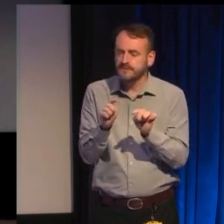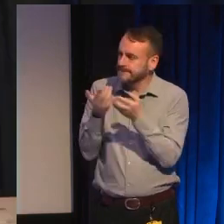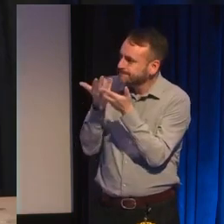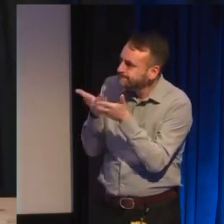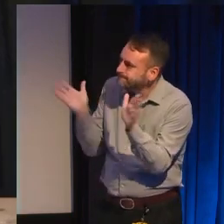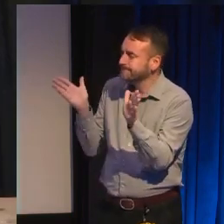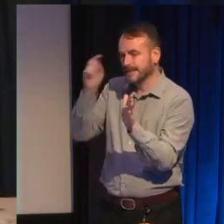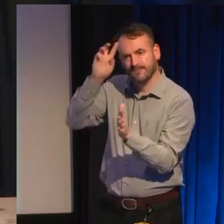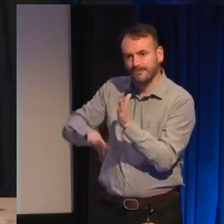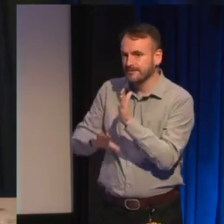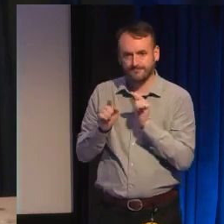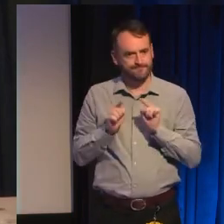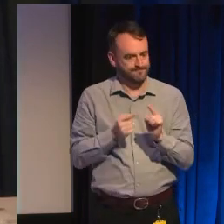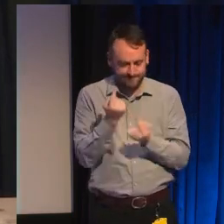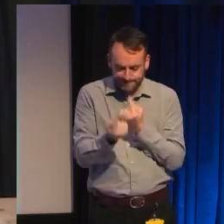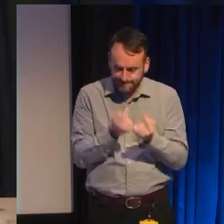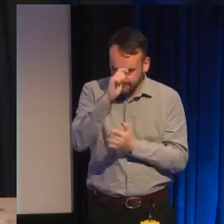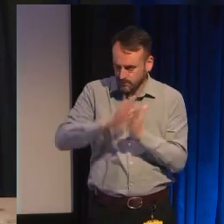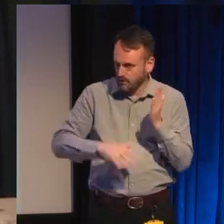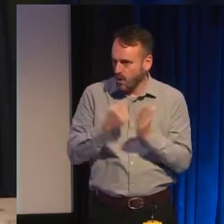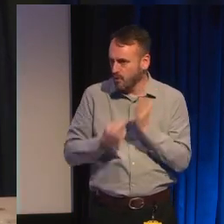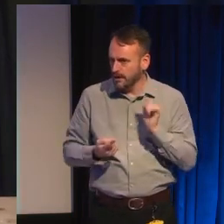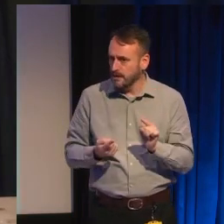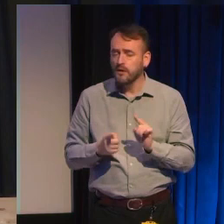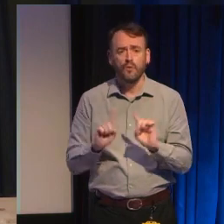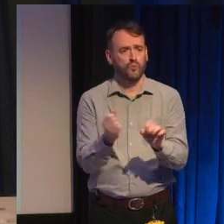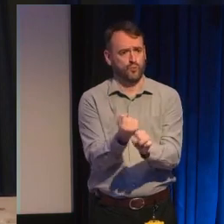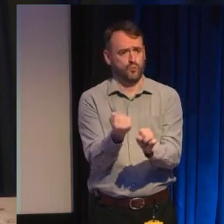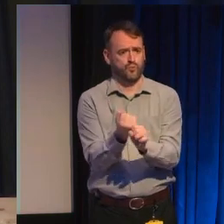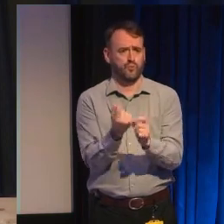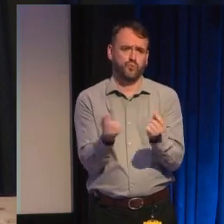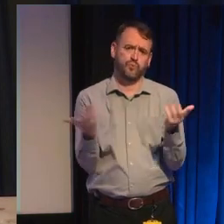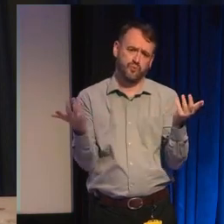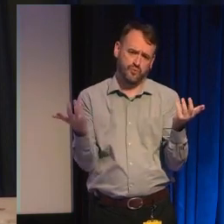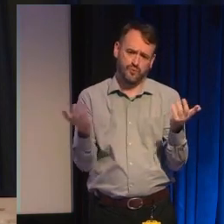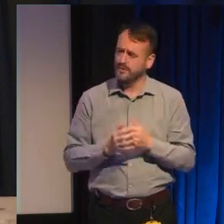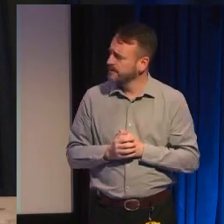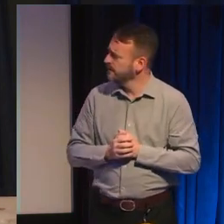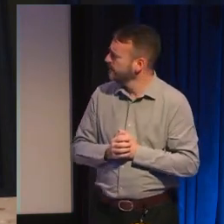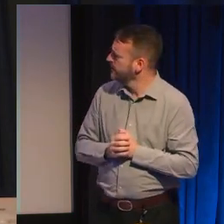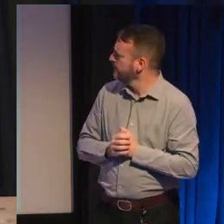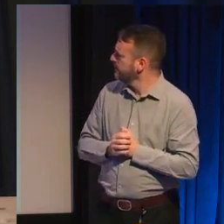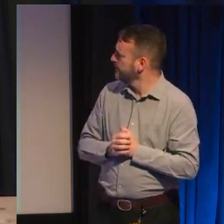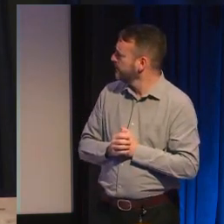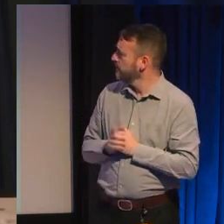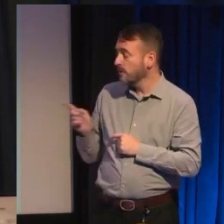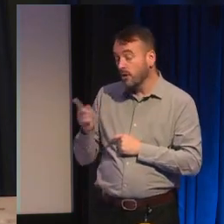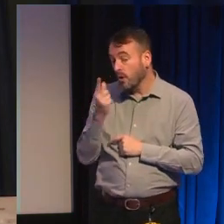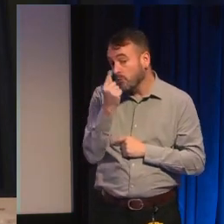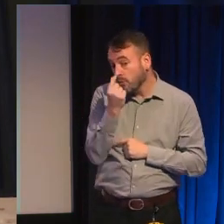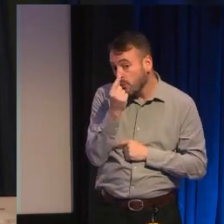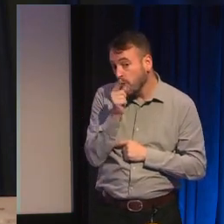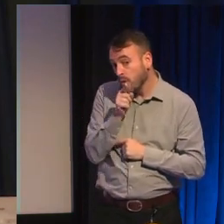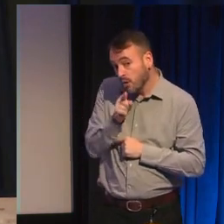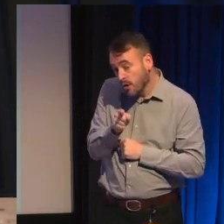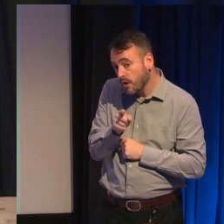your own so in that case what do you do if you have the means you should consider bringing